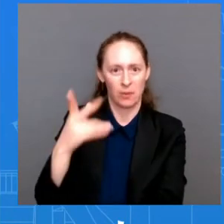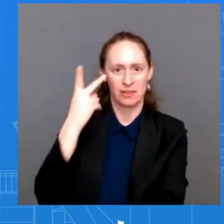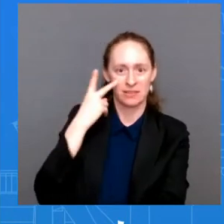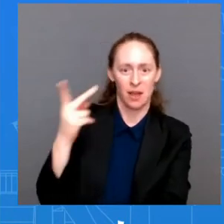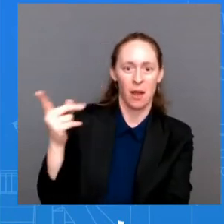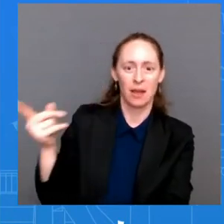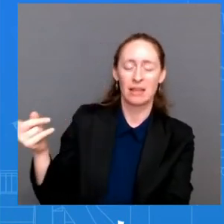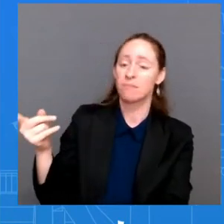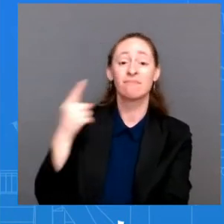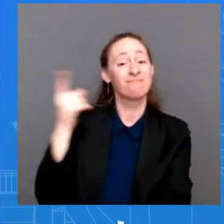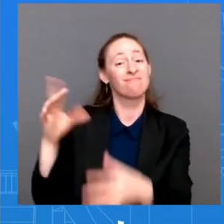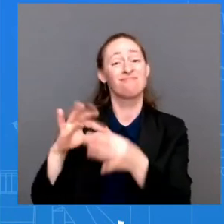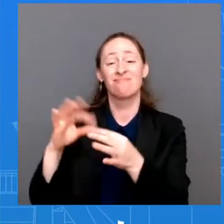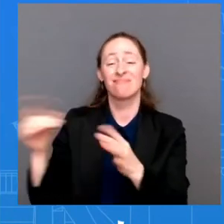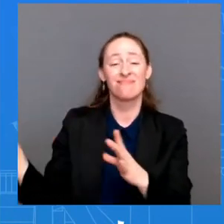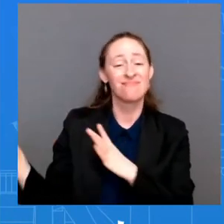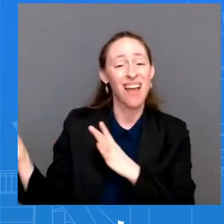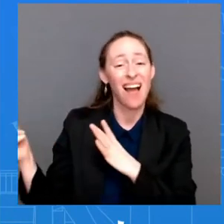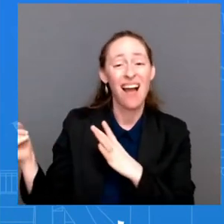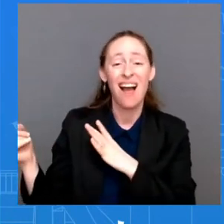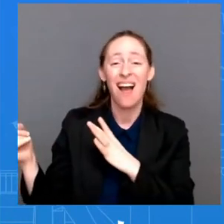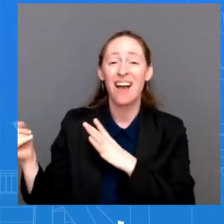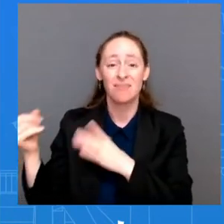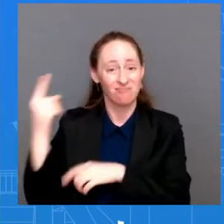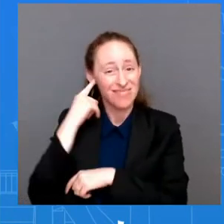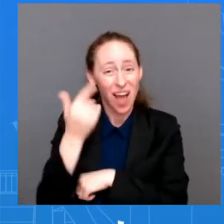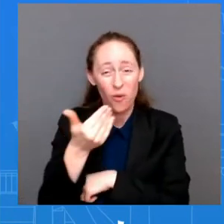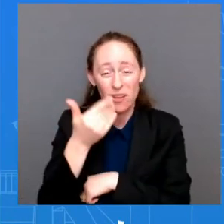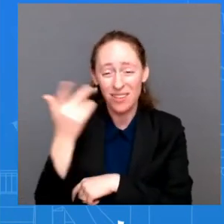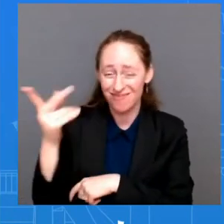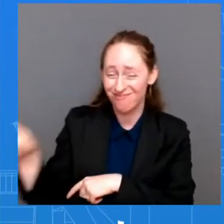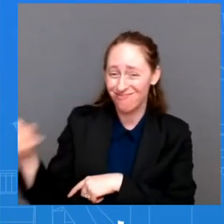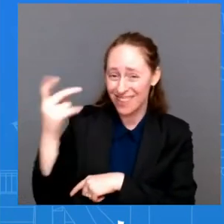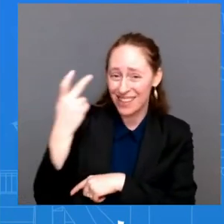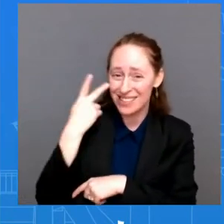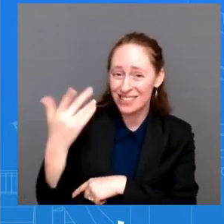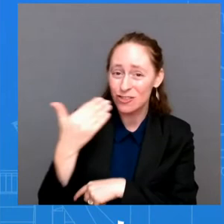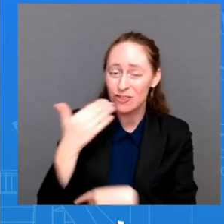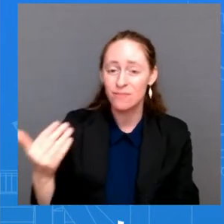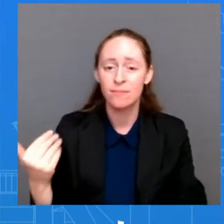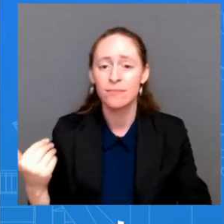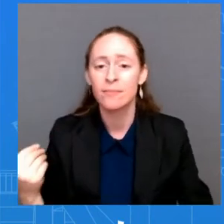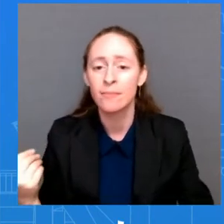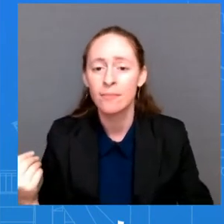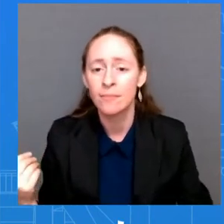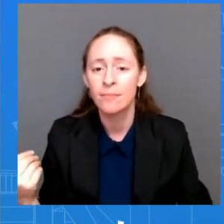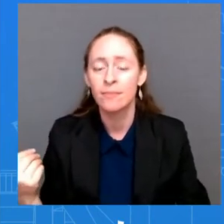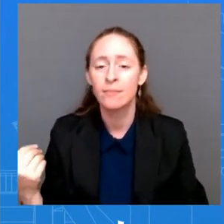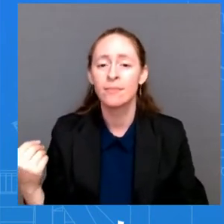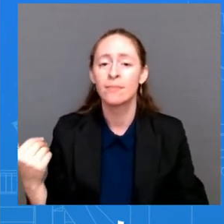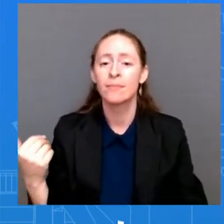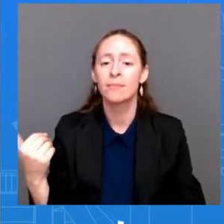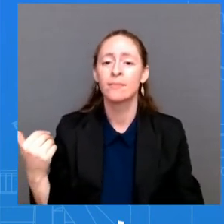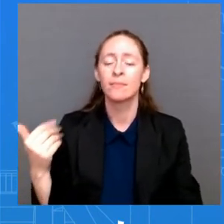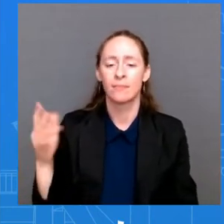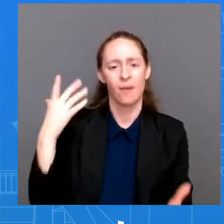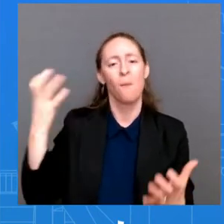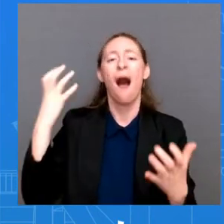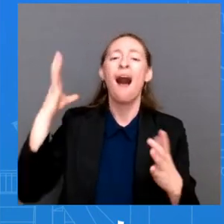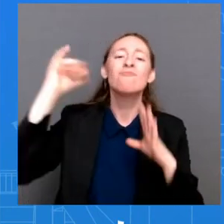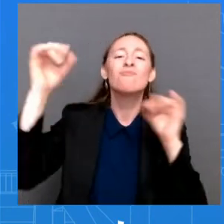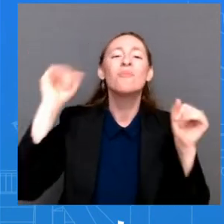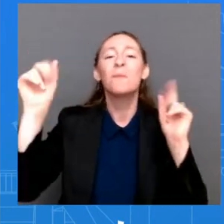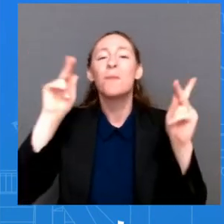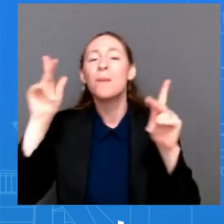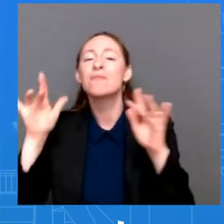great. And he's looking, as we know, he is he's someone who likes to be out there with the American people. He's looking forward to being out there